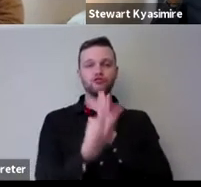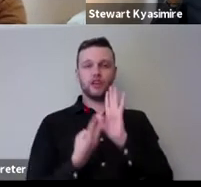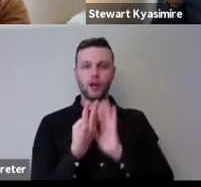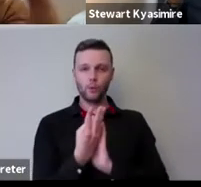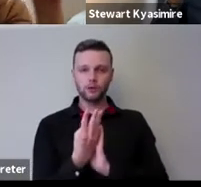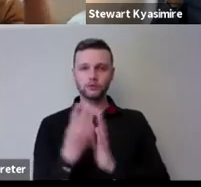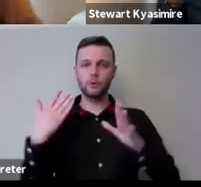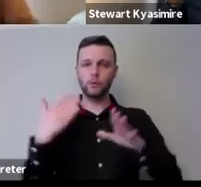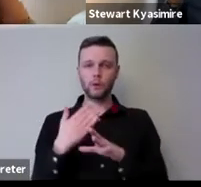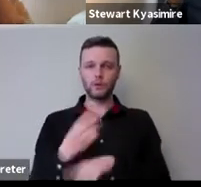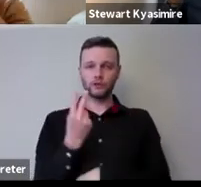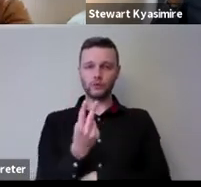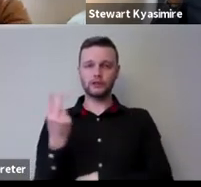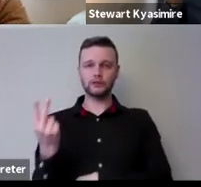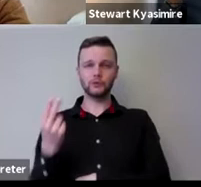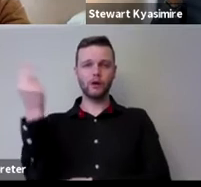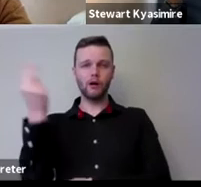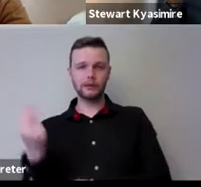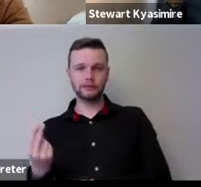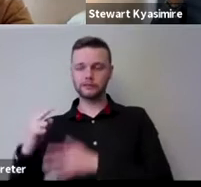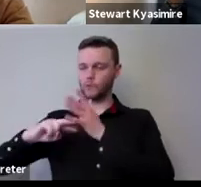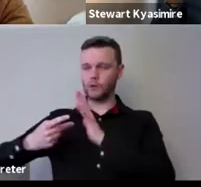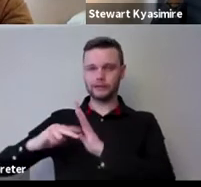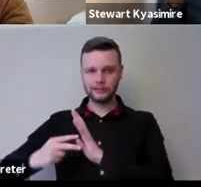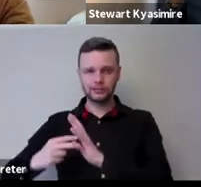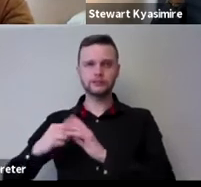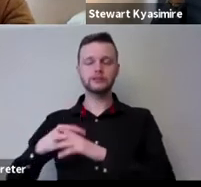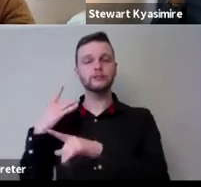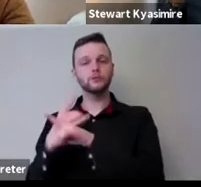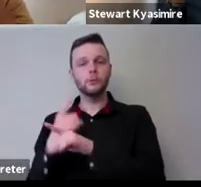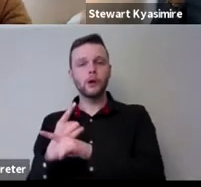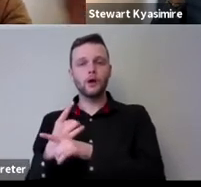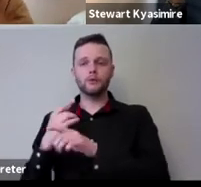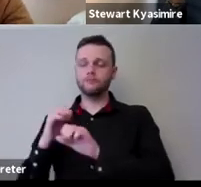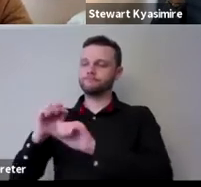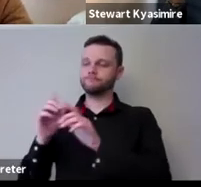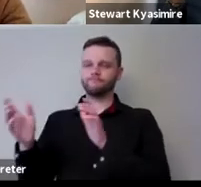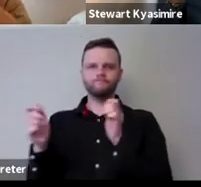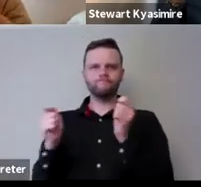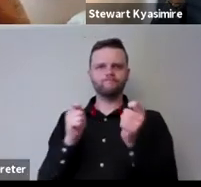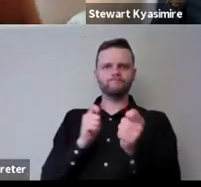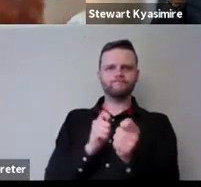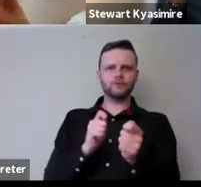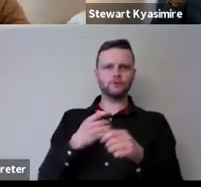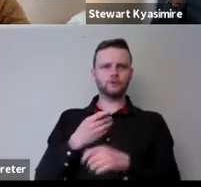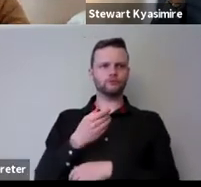artists and organizations to talk about what transitioning to presenting or